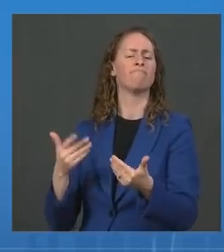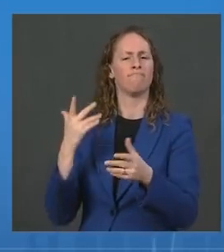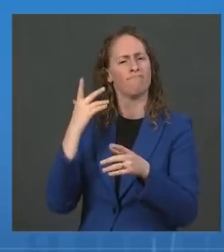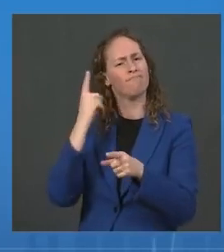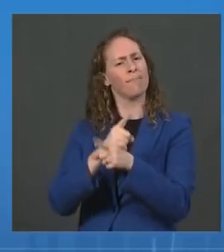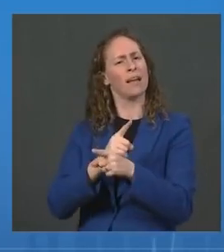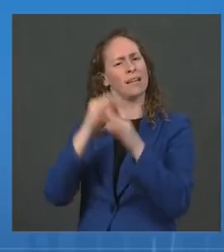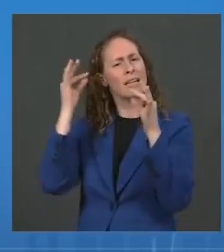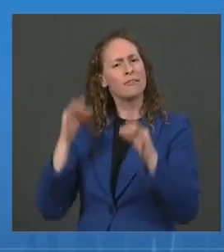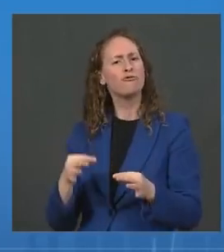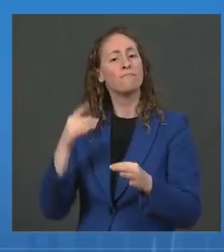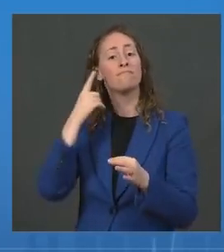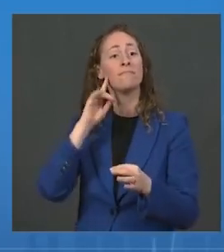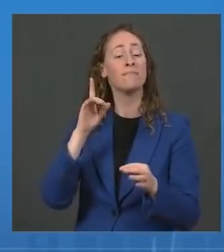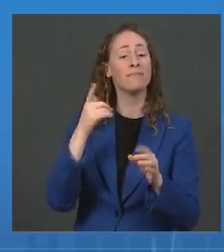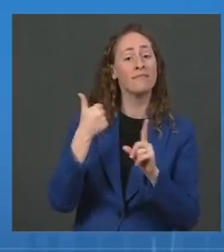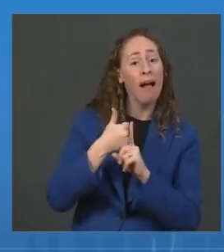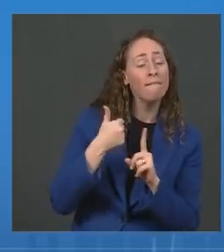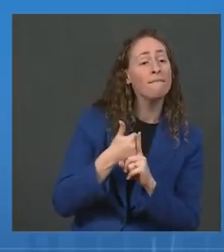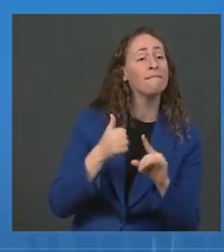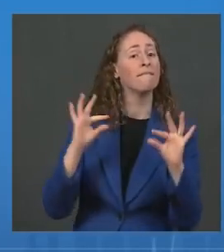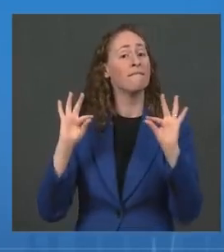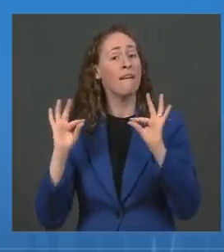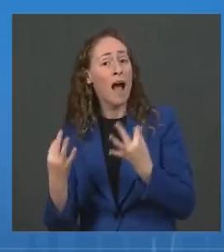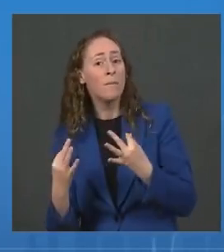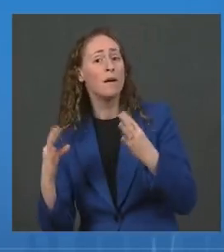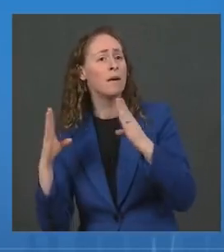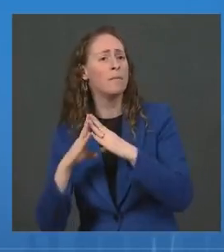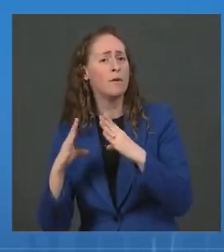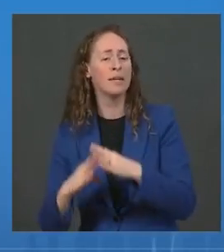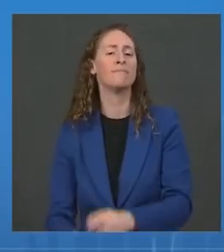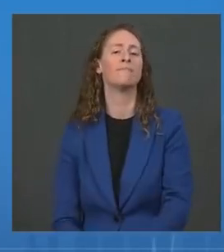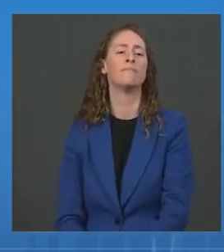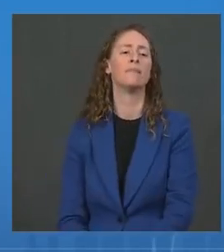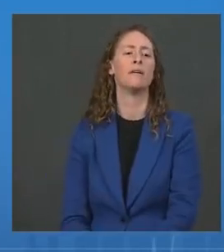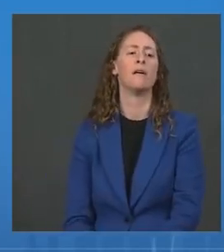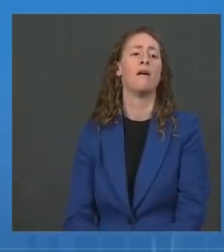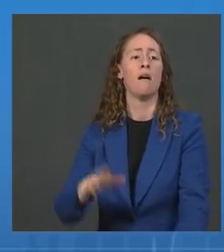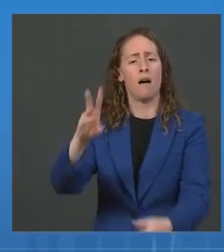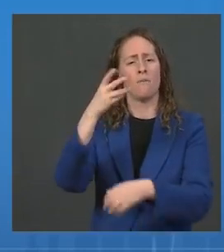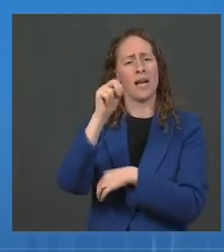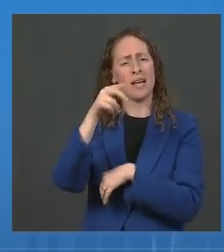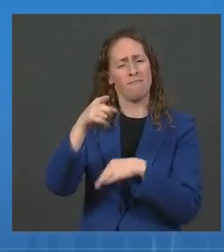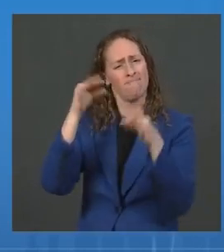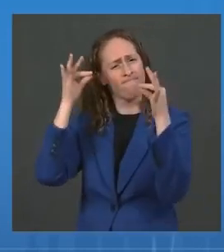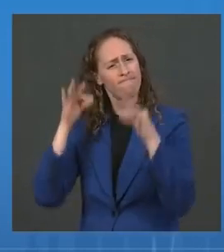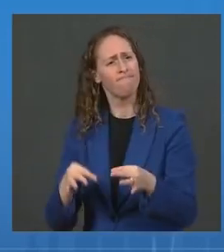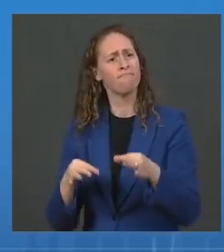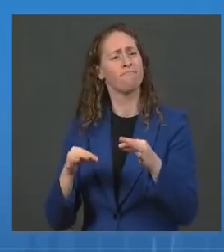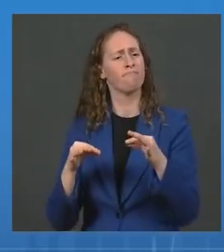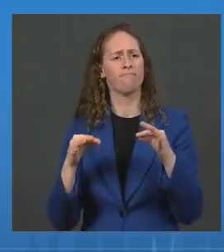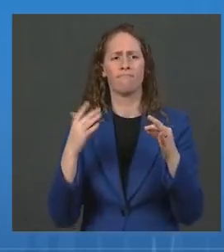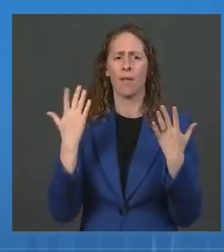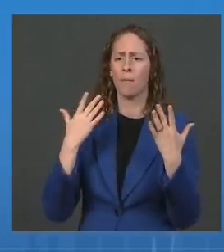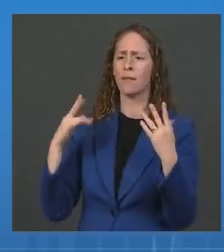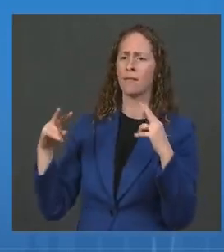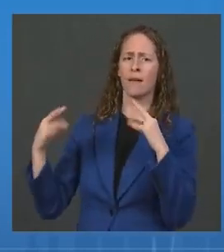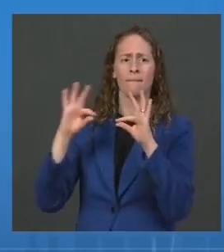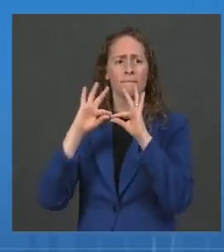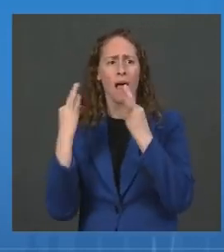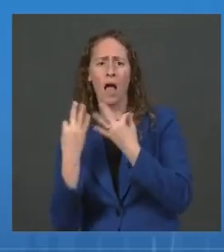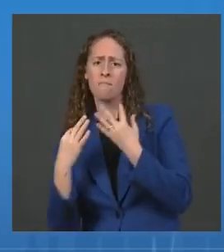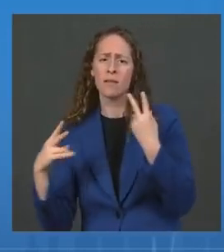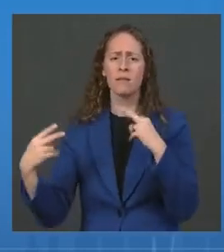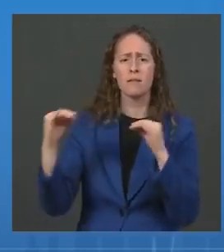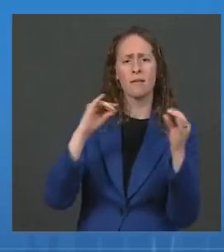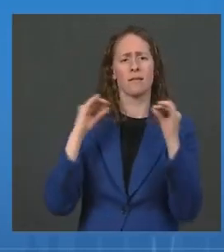for their families. And when it comes to making important choices, we know that all of us often look to each other — to our family, to our doctors, to our neighbors